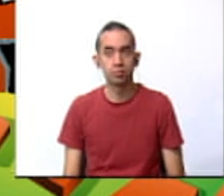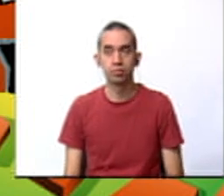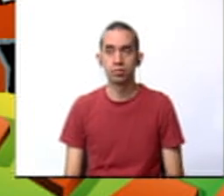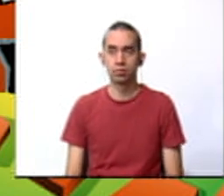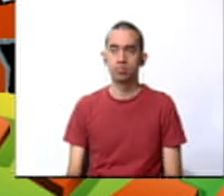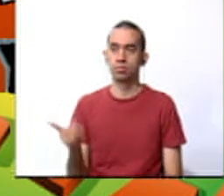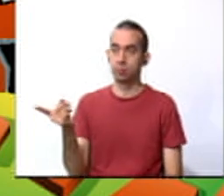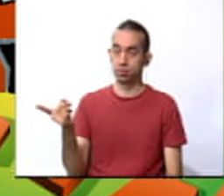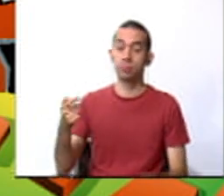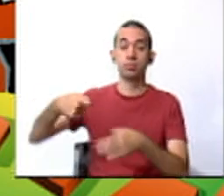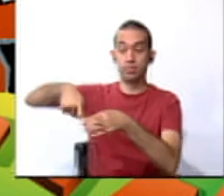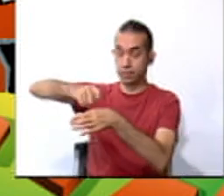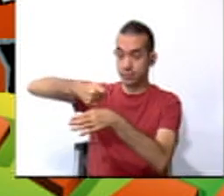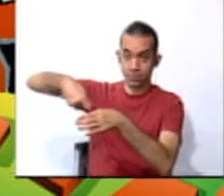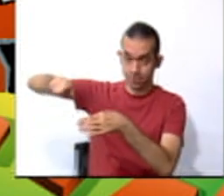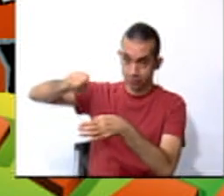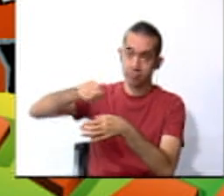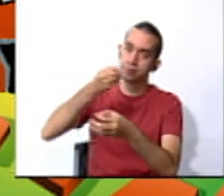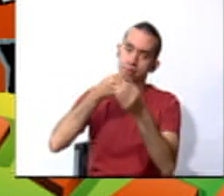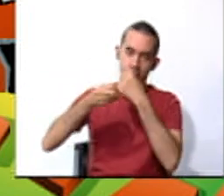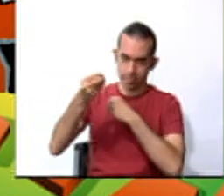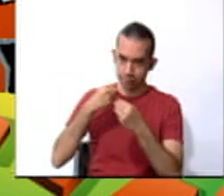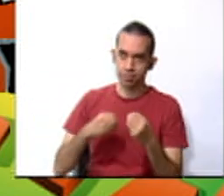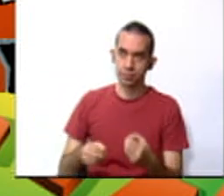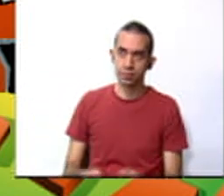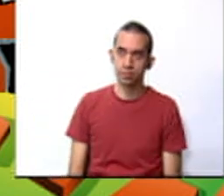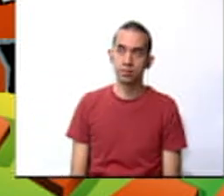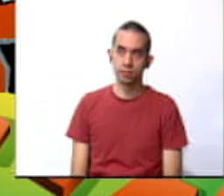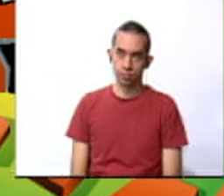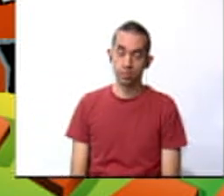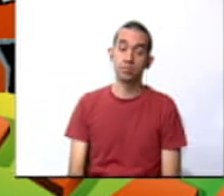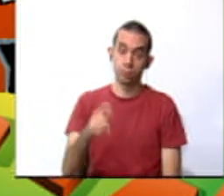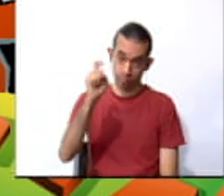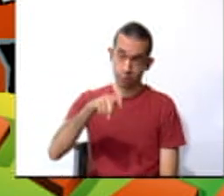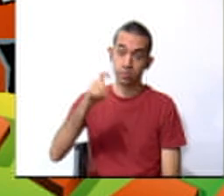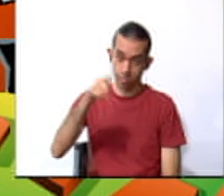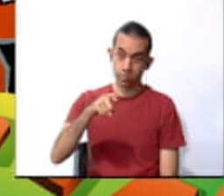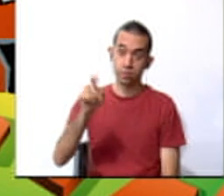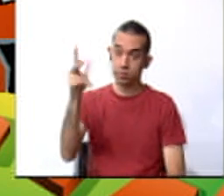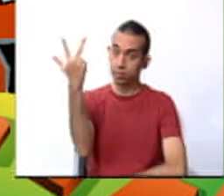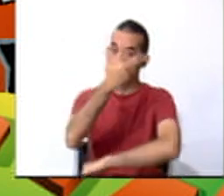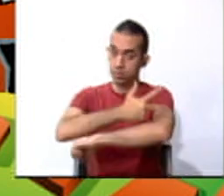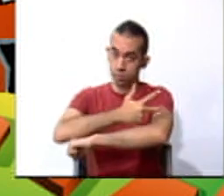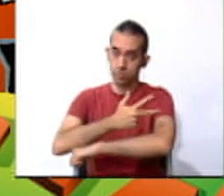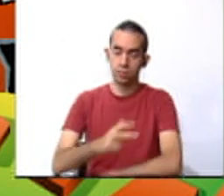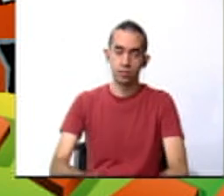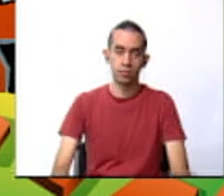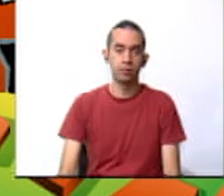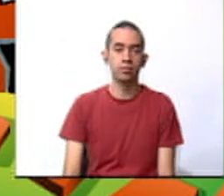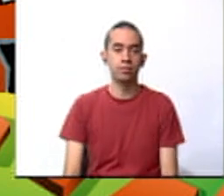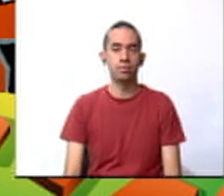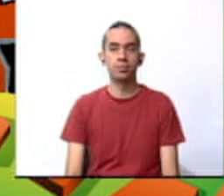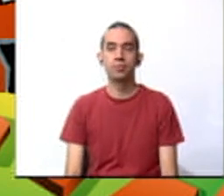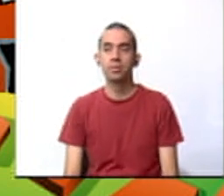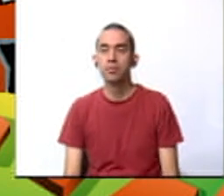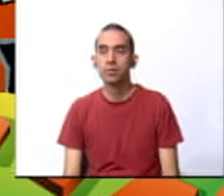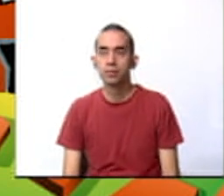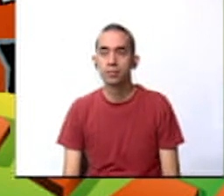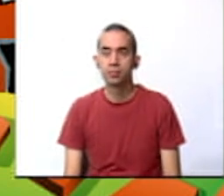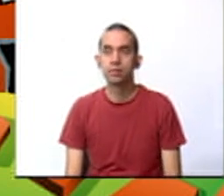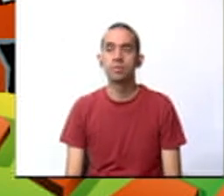We have canned food. We're going to be needing this for three days. Also, we have